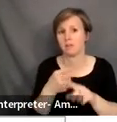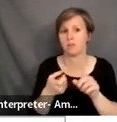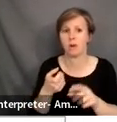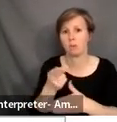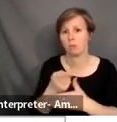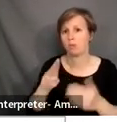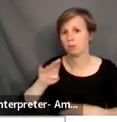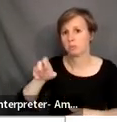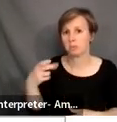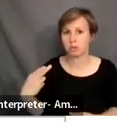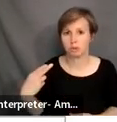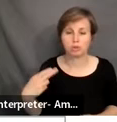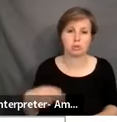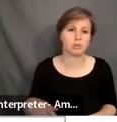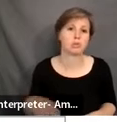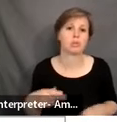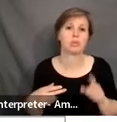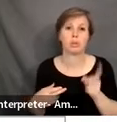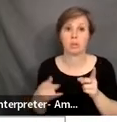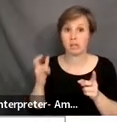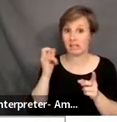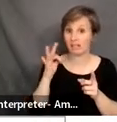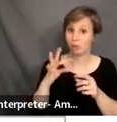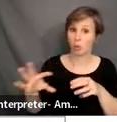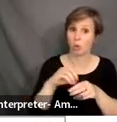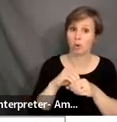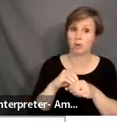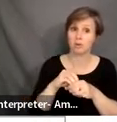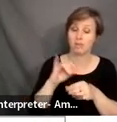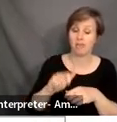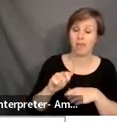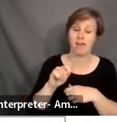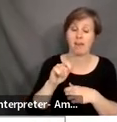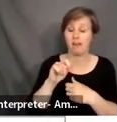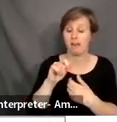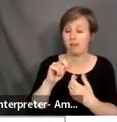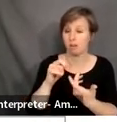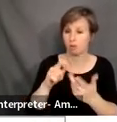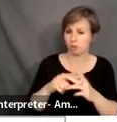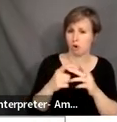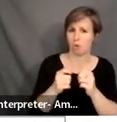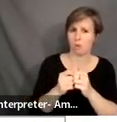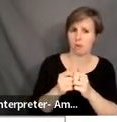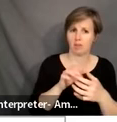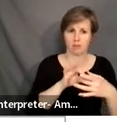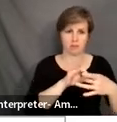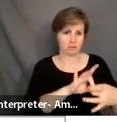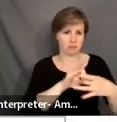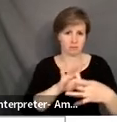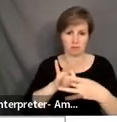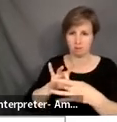Michigan State University, where they say if you're incorporating anti-racism, for example, start with building relationships,